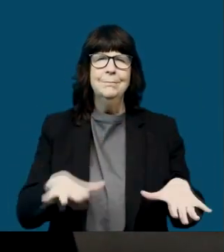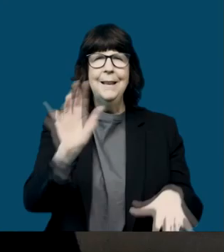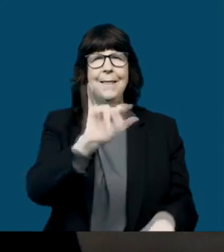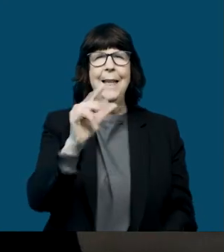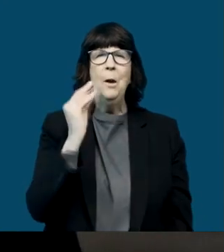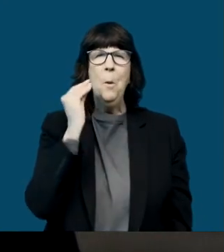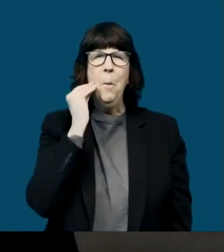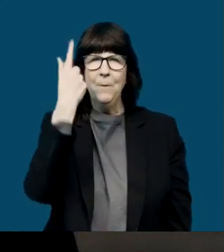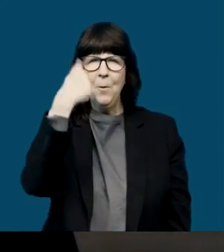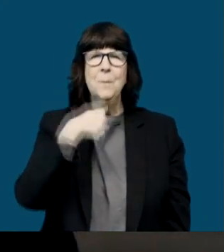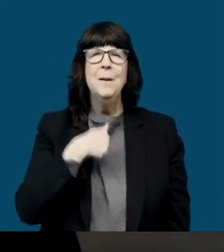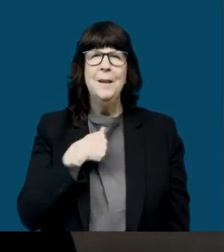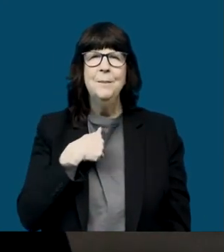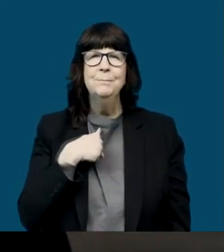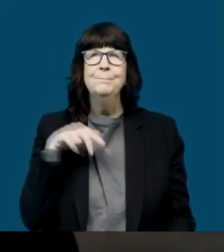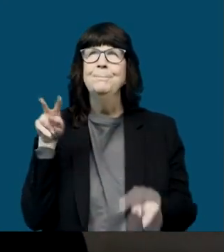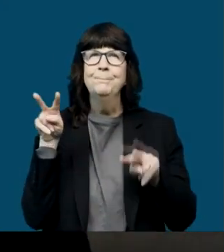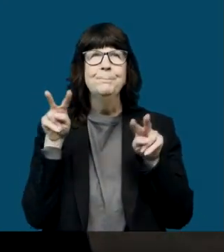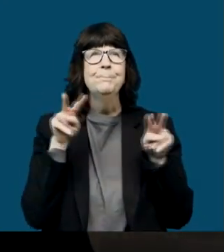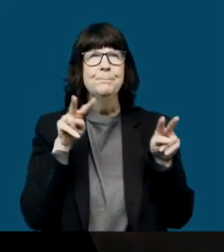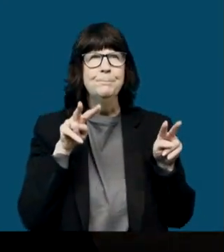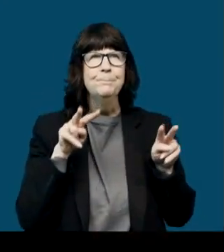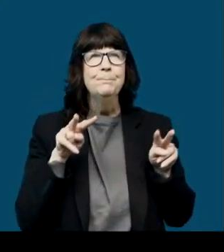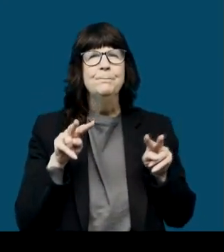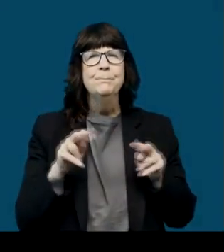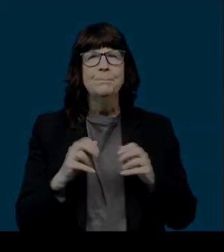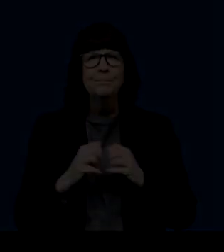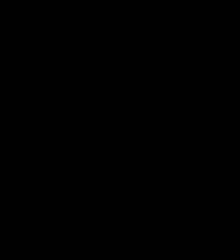The place is like home to me.